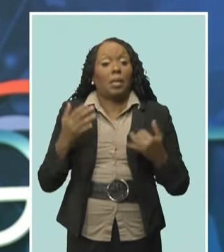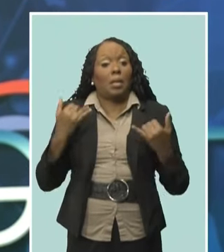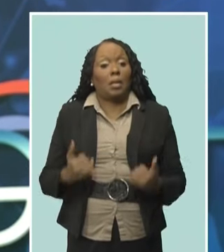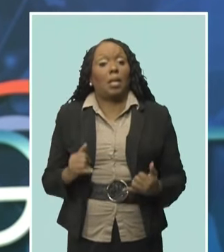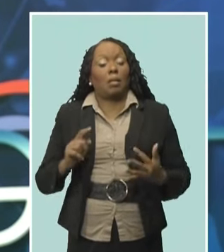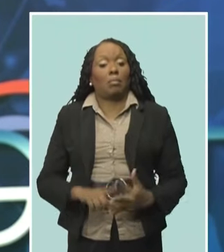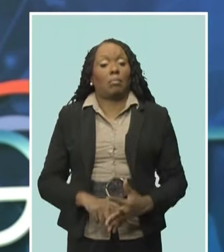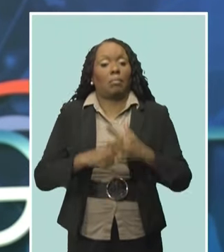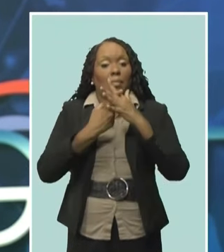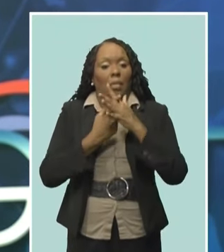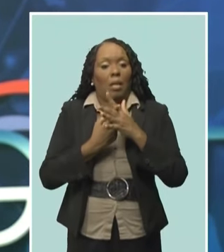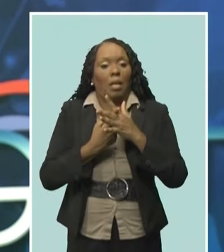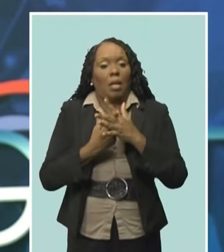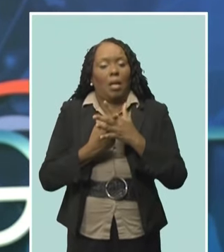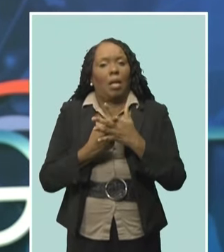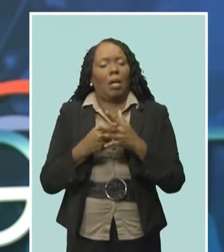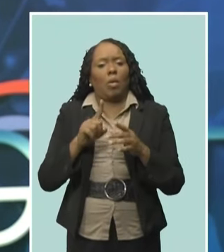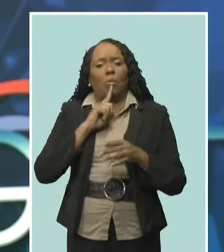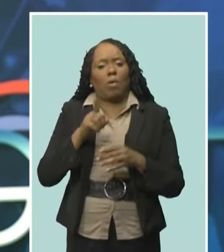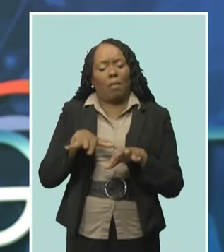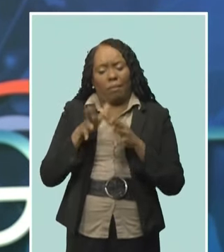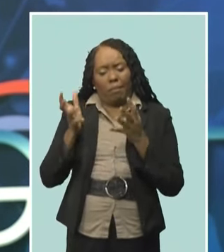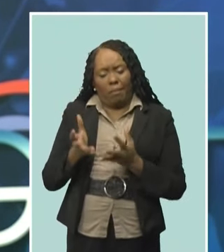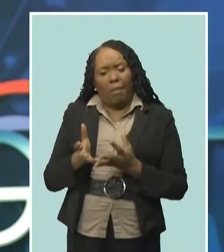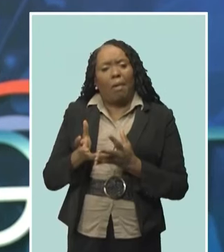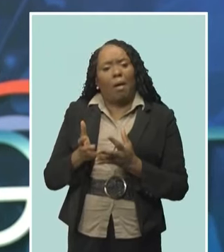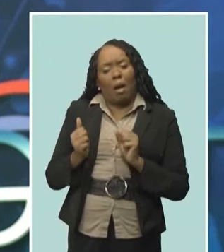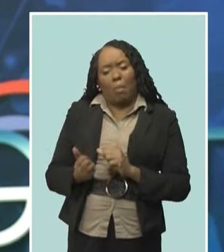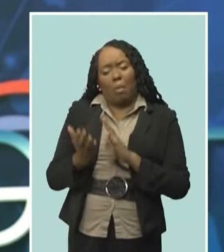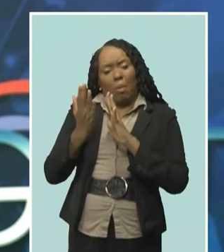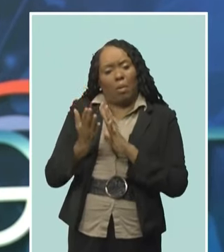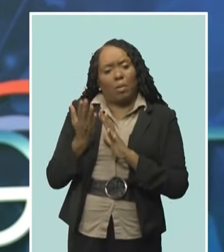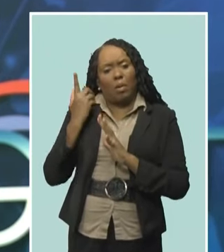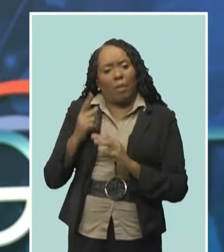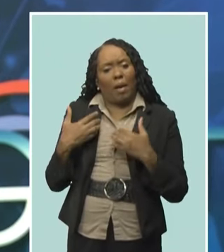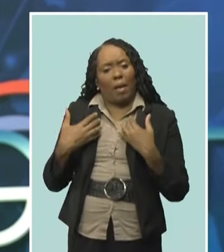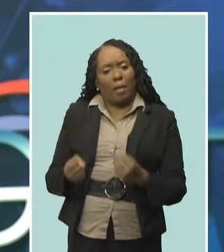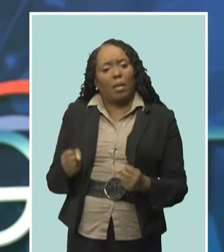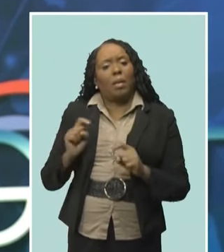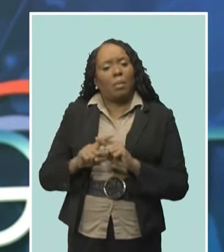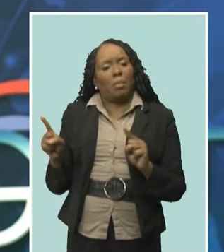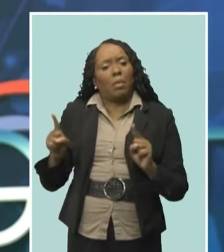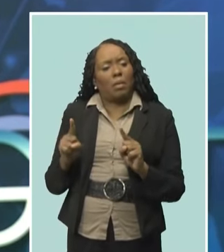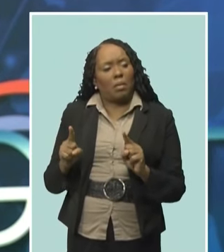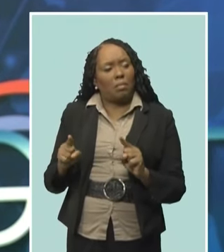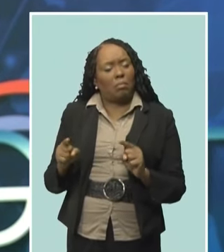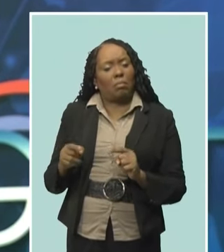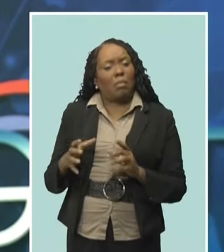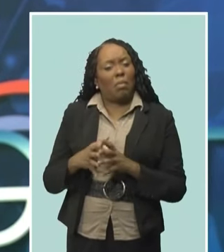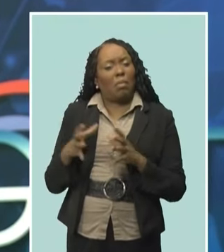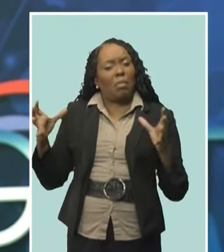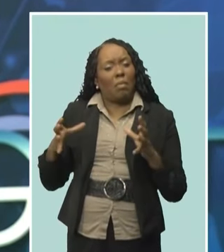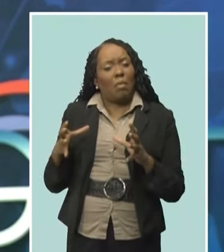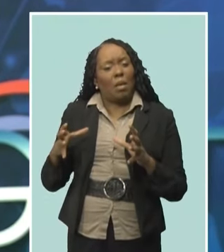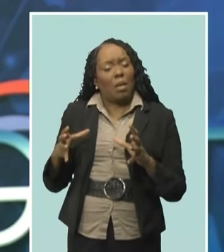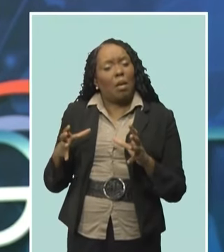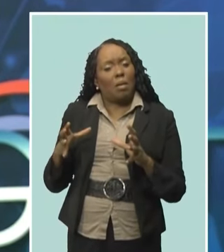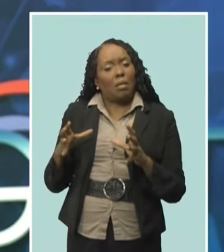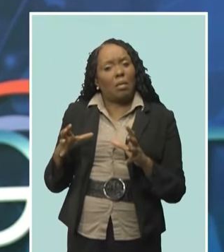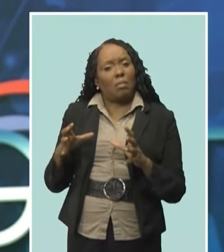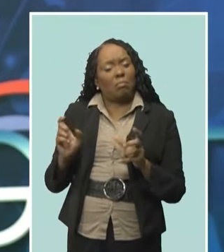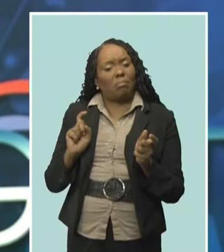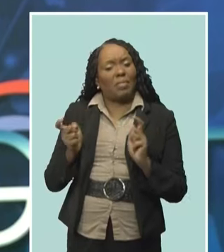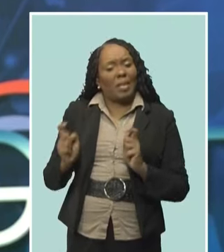message of a holistic approach to health by younger people, but there has been a change in the older demographic within their clinic.